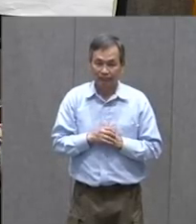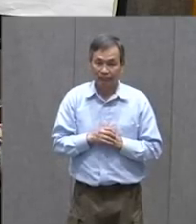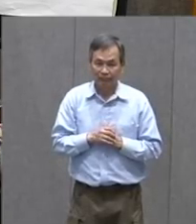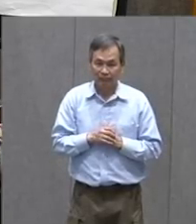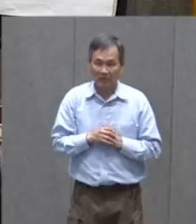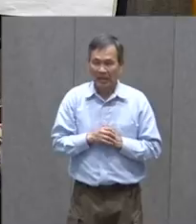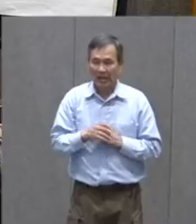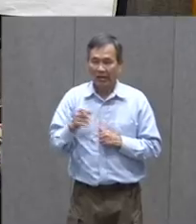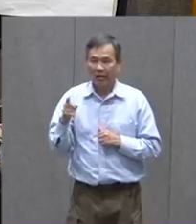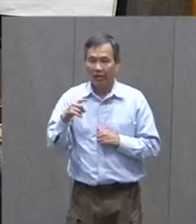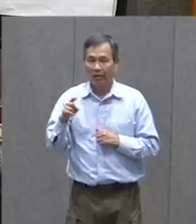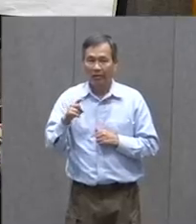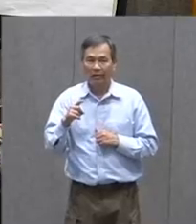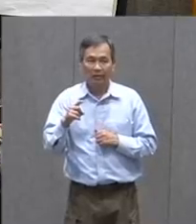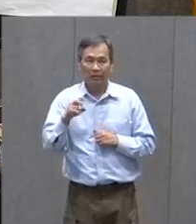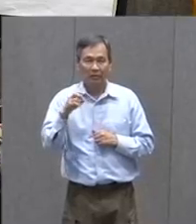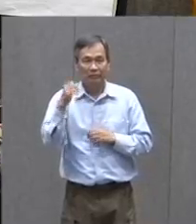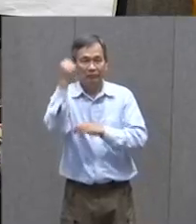On A Rebel Base